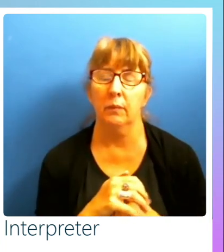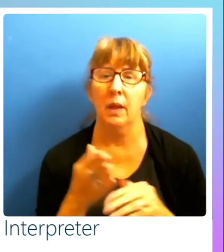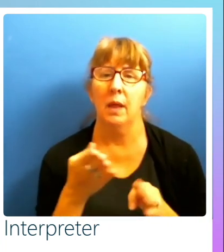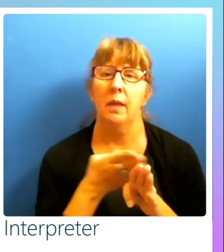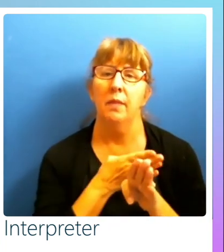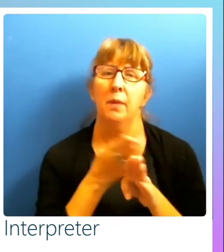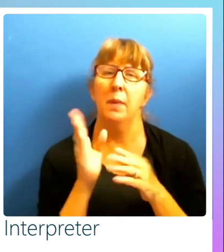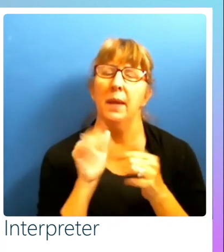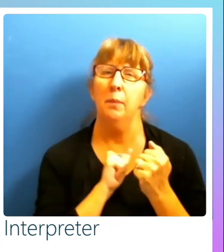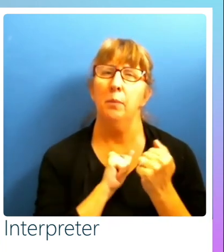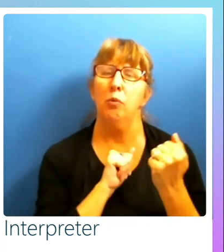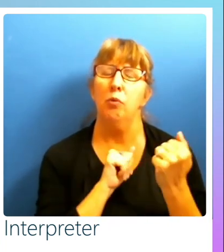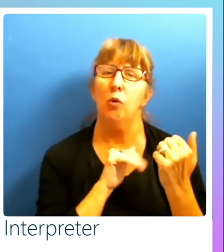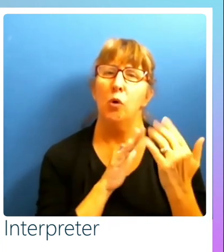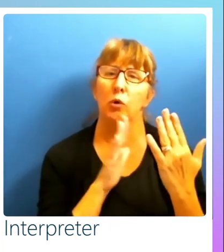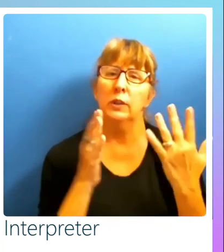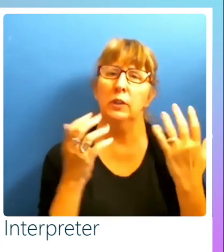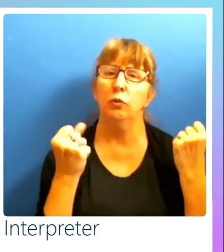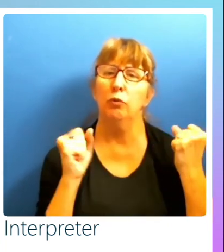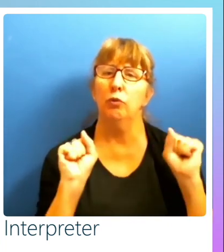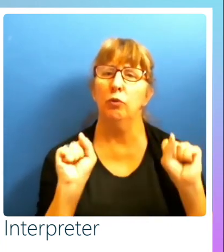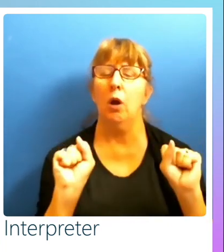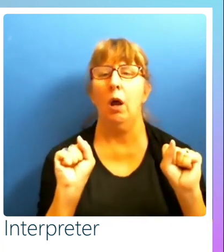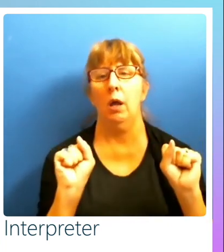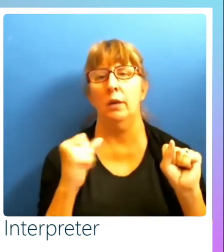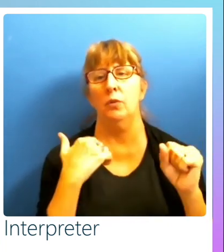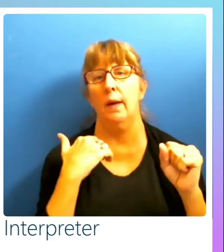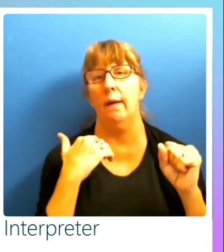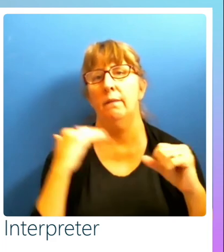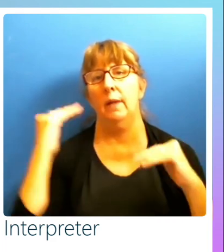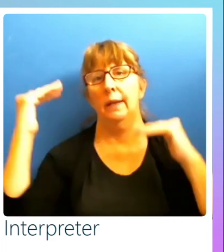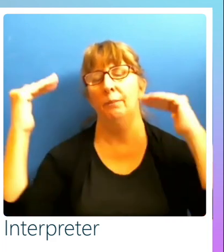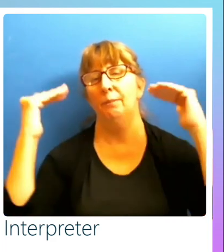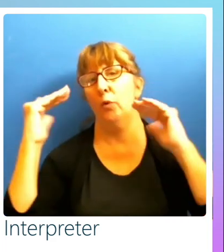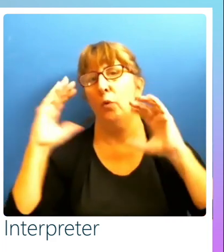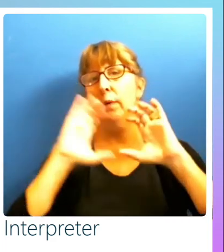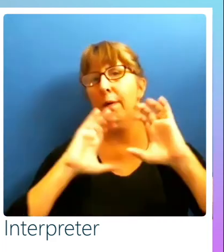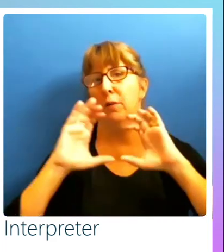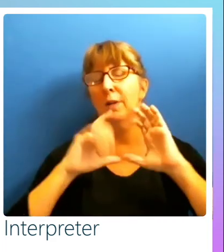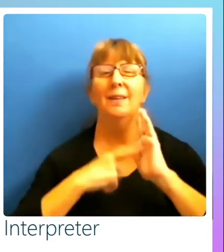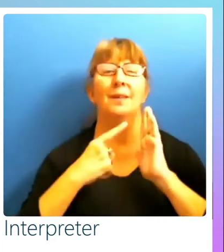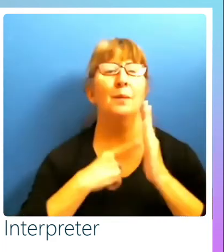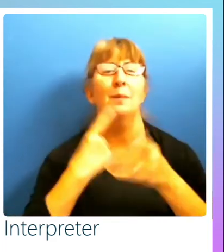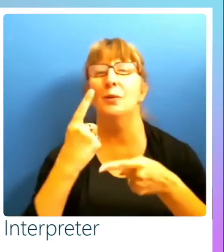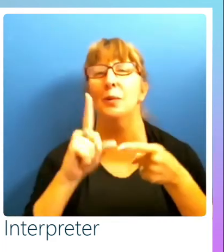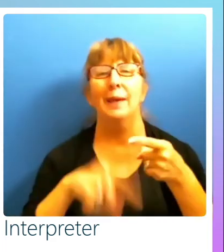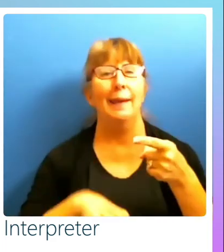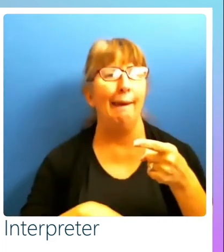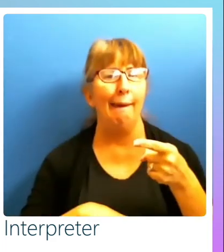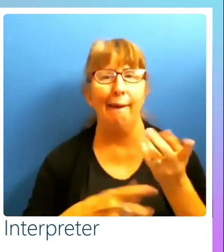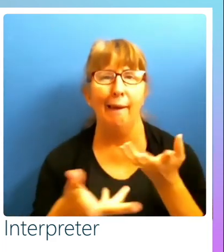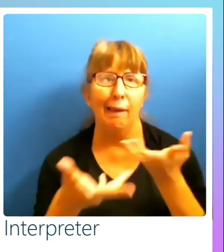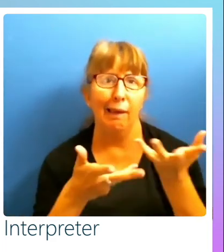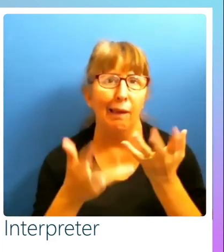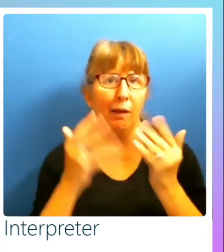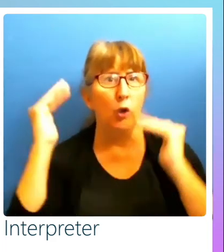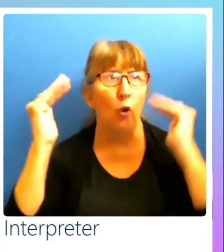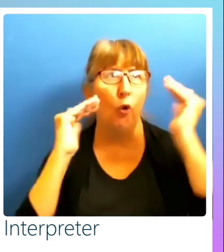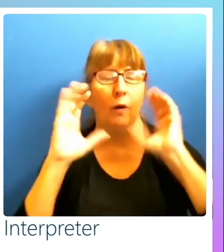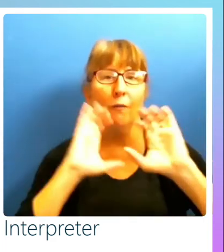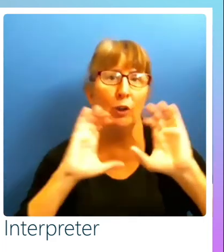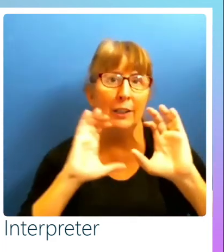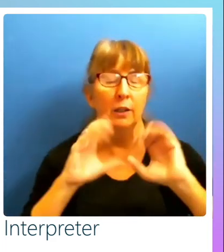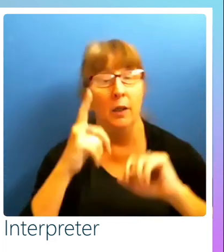I have to that is to try to have adult conversation. But sometimes you can't. You have trouble with the adult conversation because if